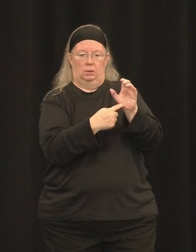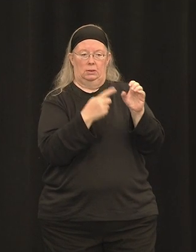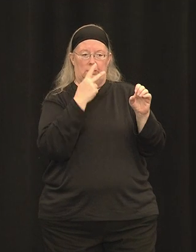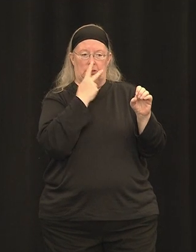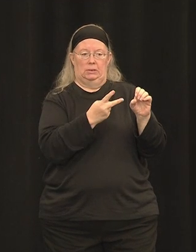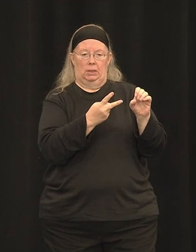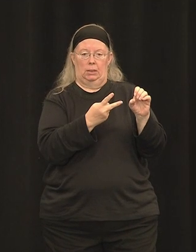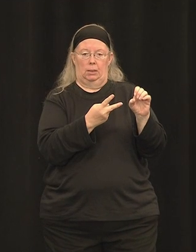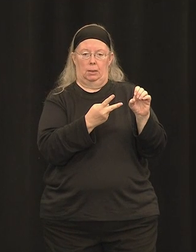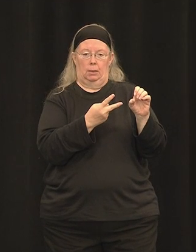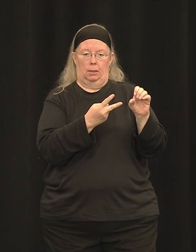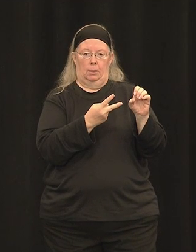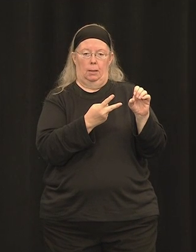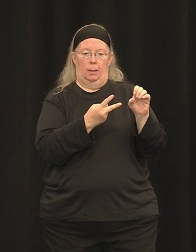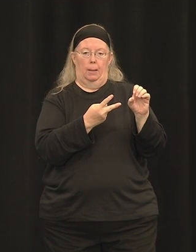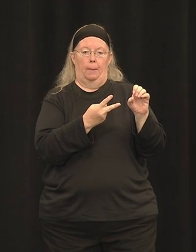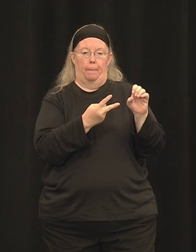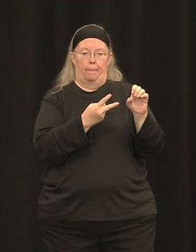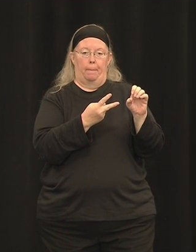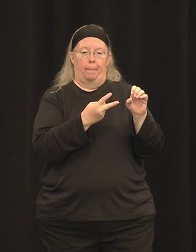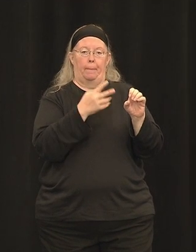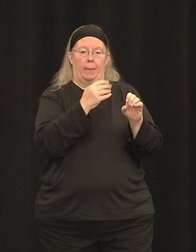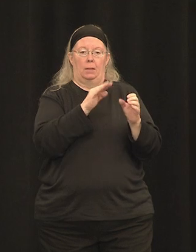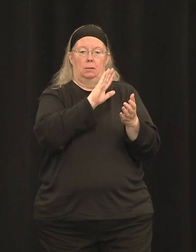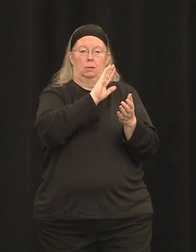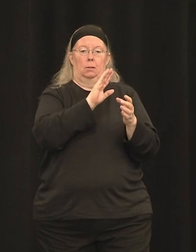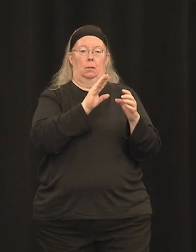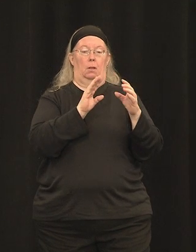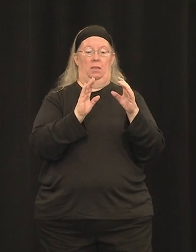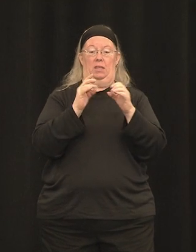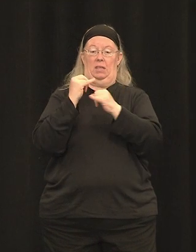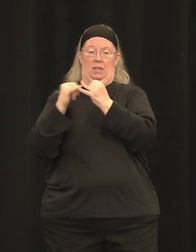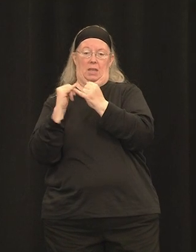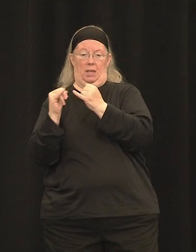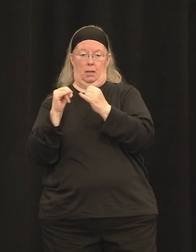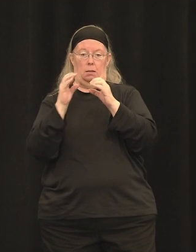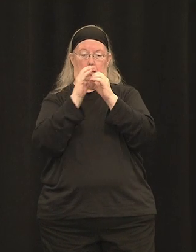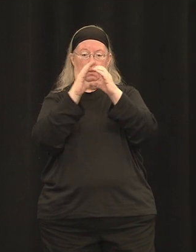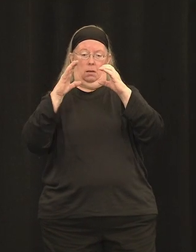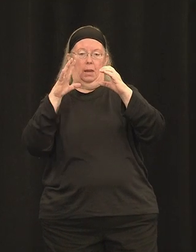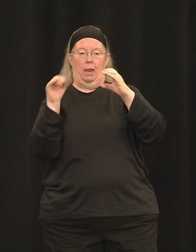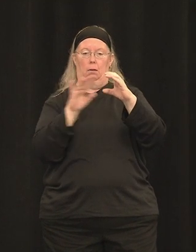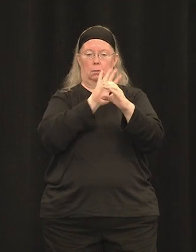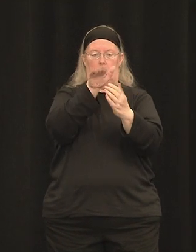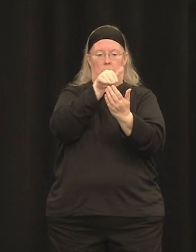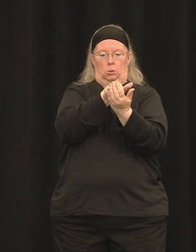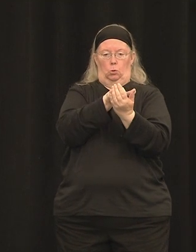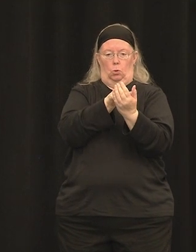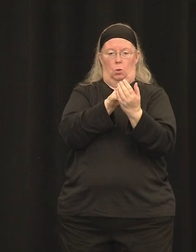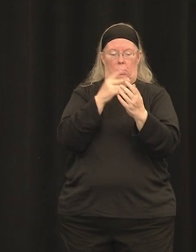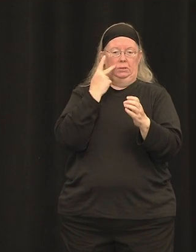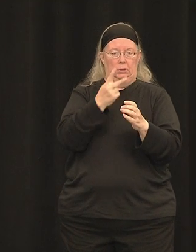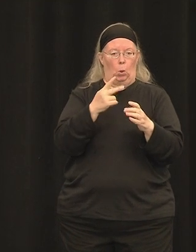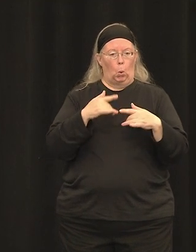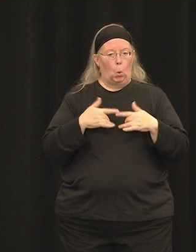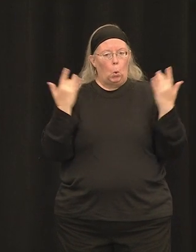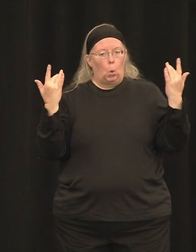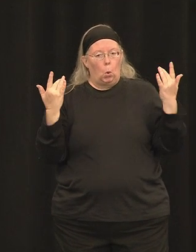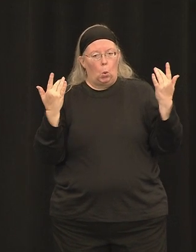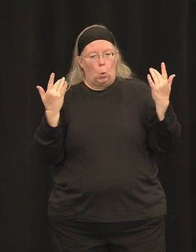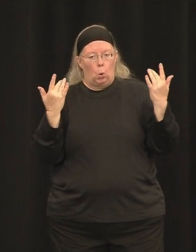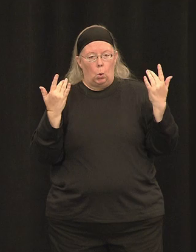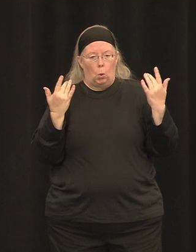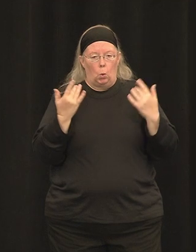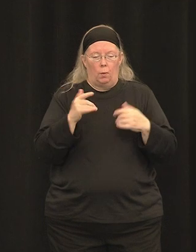as well as within the central retina. So we were very excited by this result. And that's the first time that anyone has shown AAV